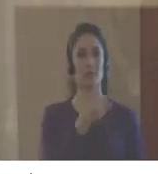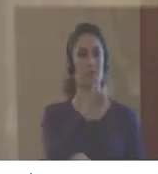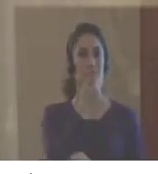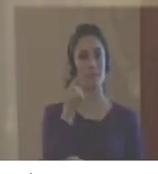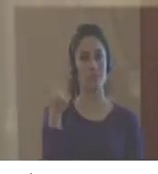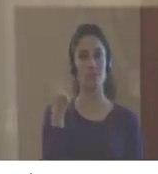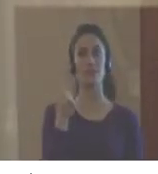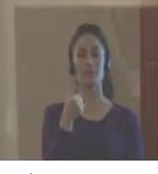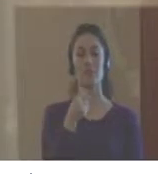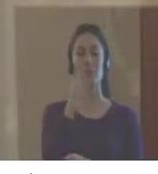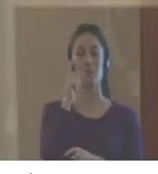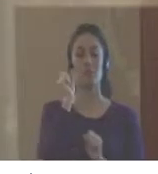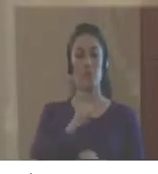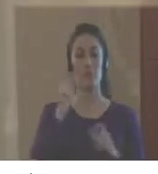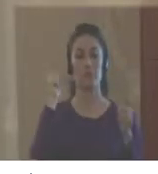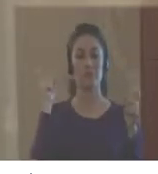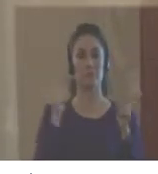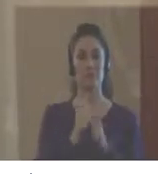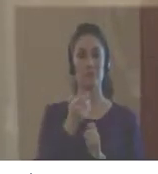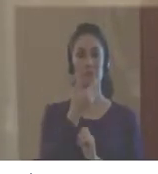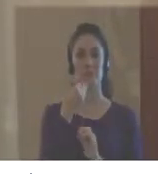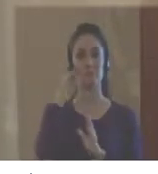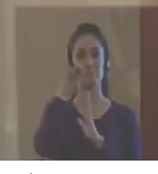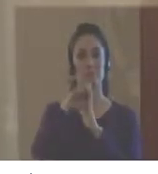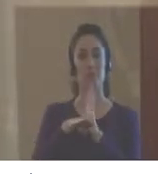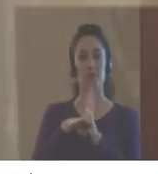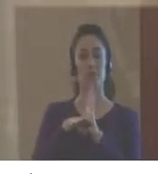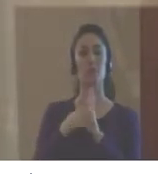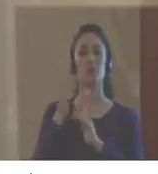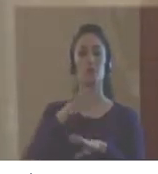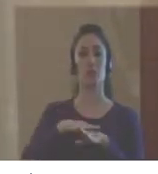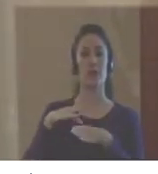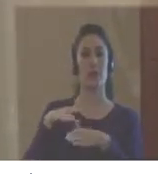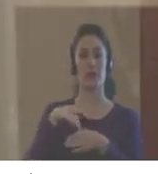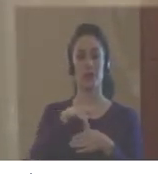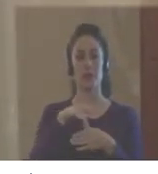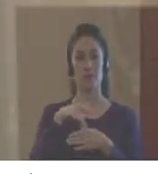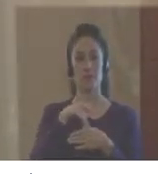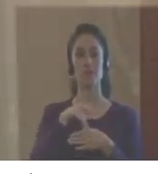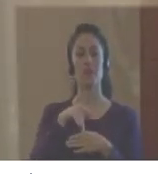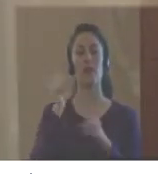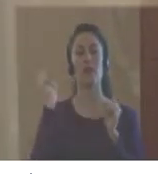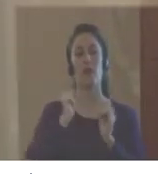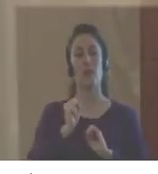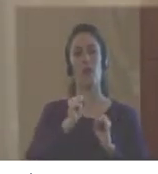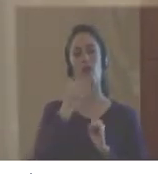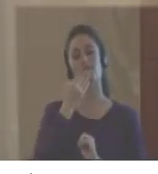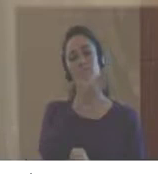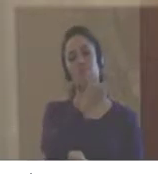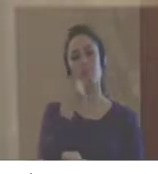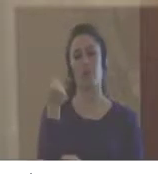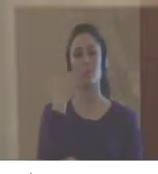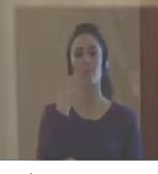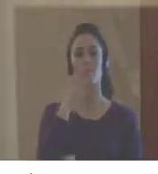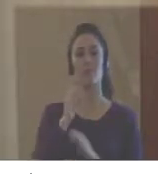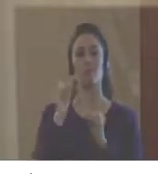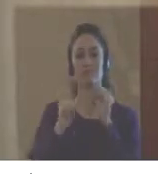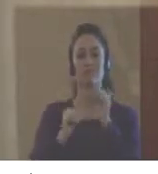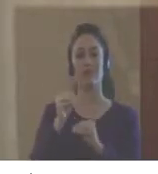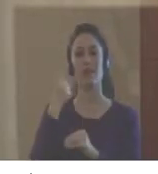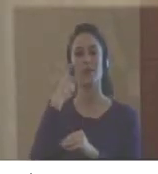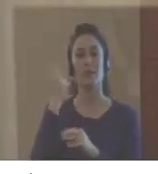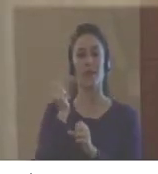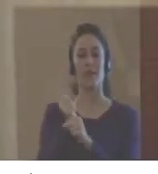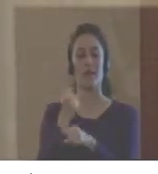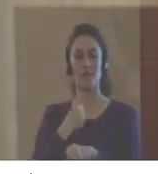conditions, we have also observed a reduction in the risk, and therefore an improvement in performance in